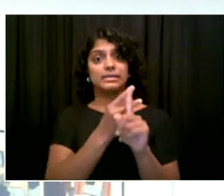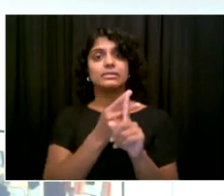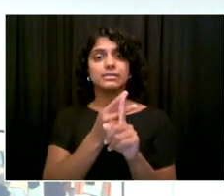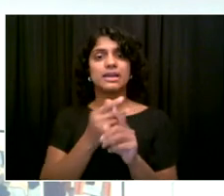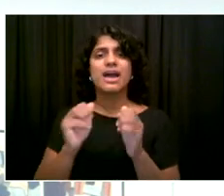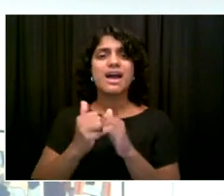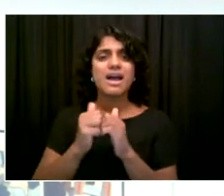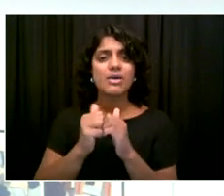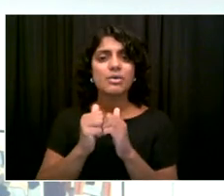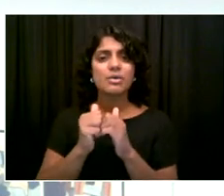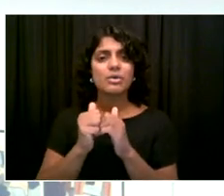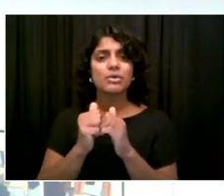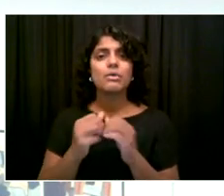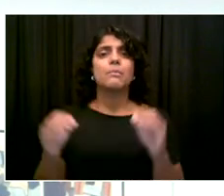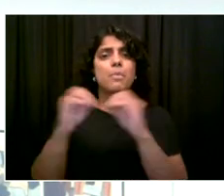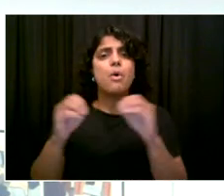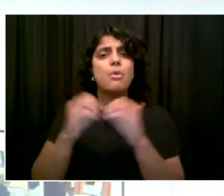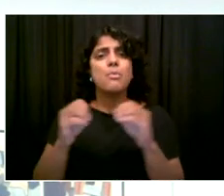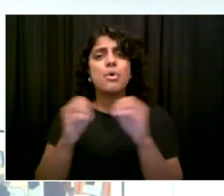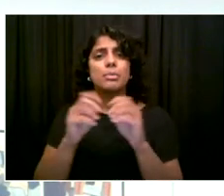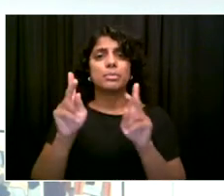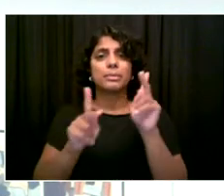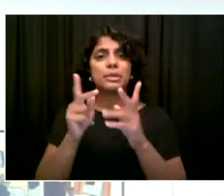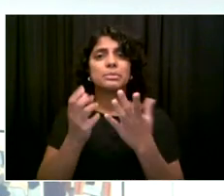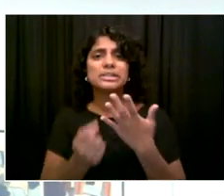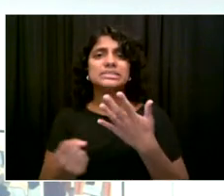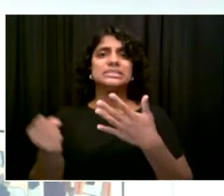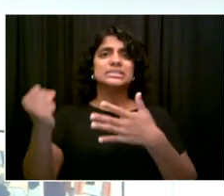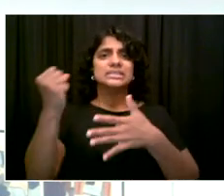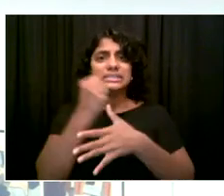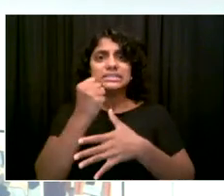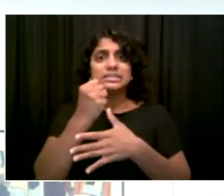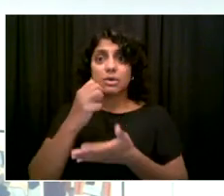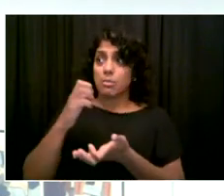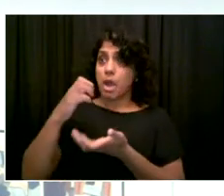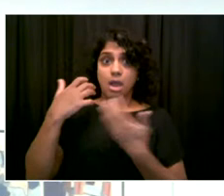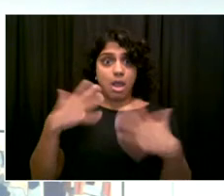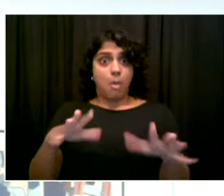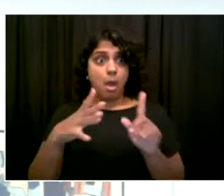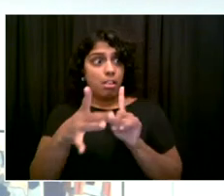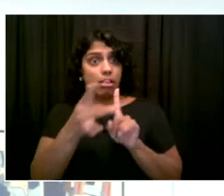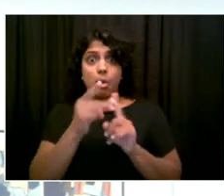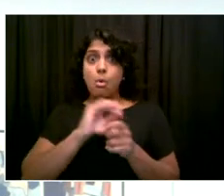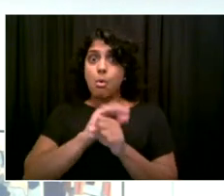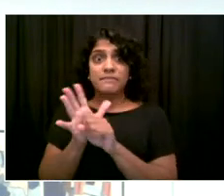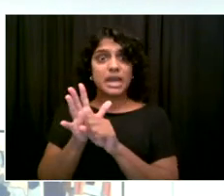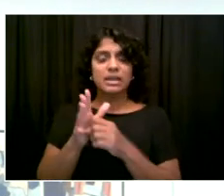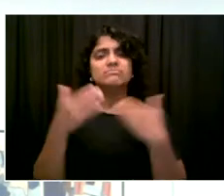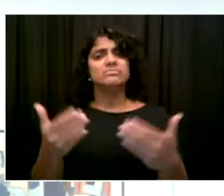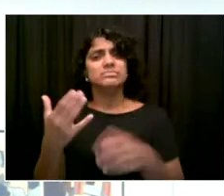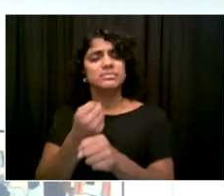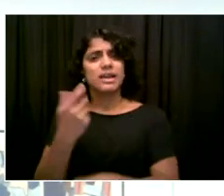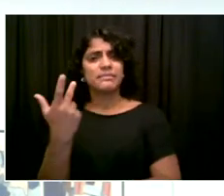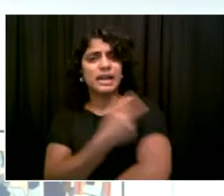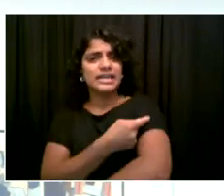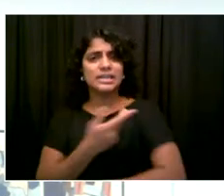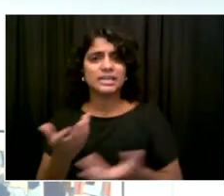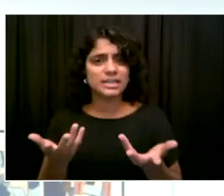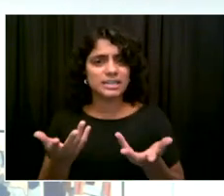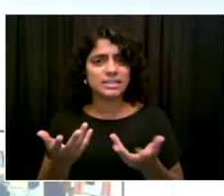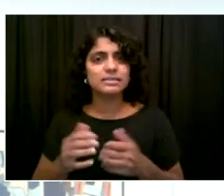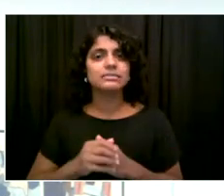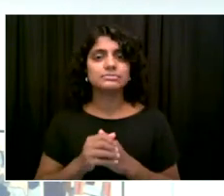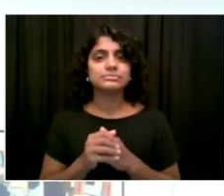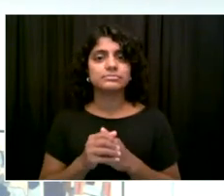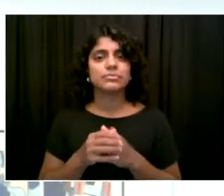individual discussions where people can share their values and preferences and find a listening ear